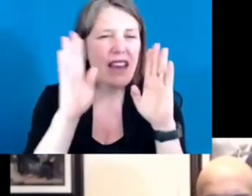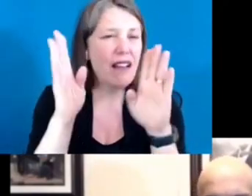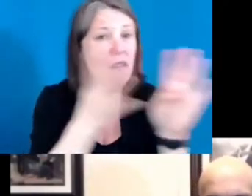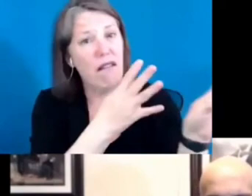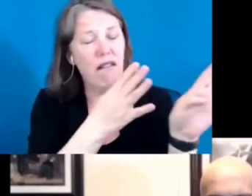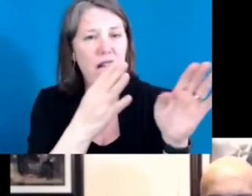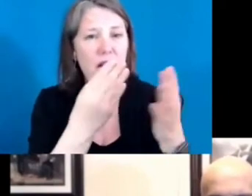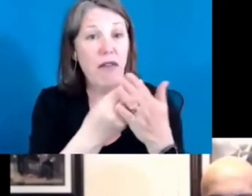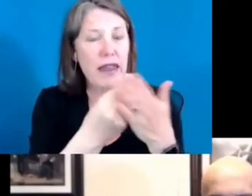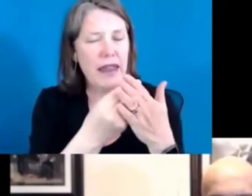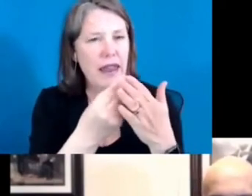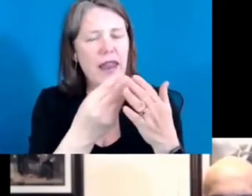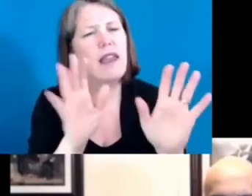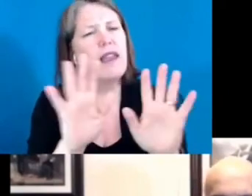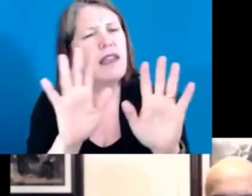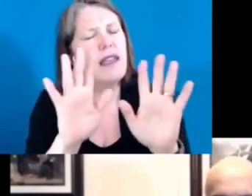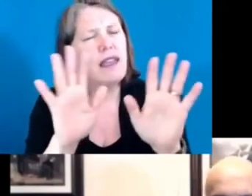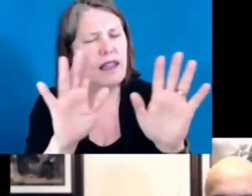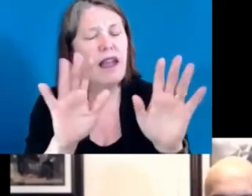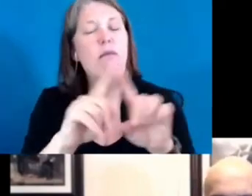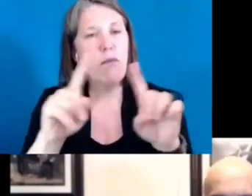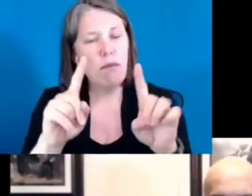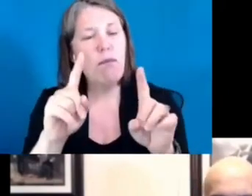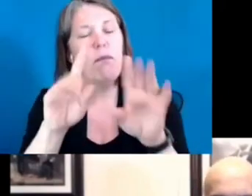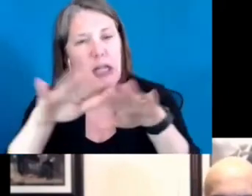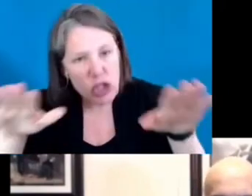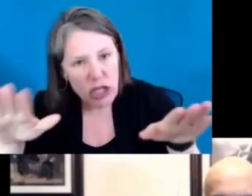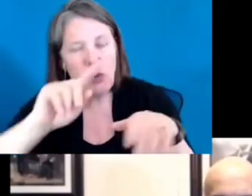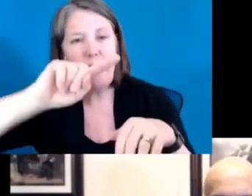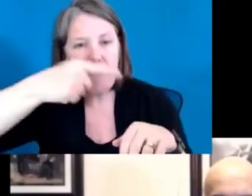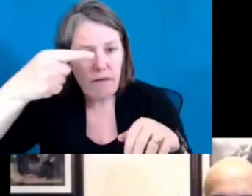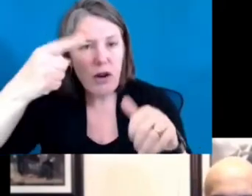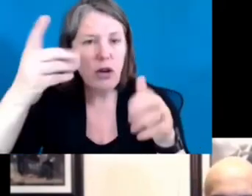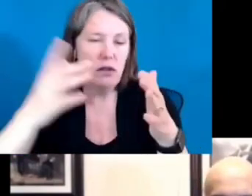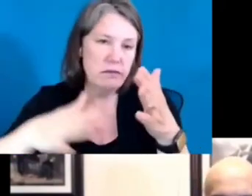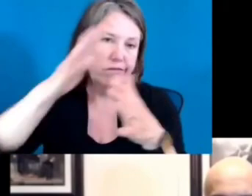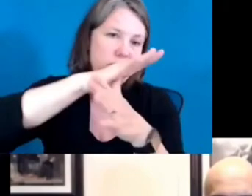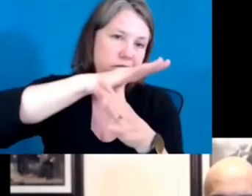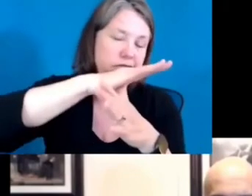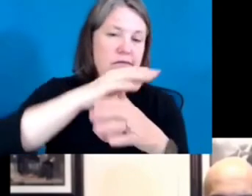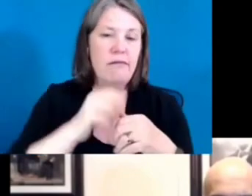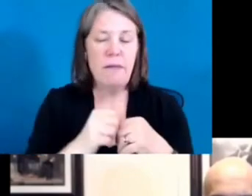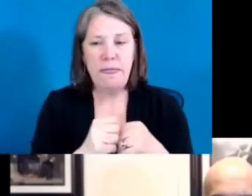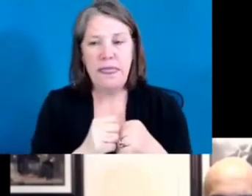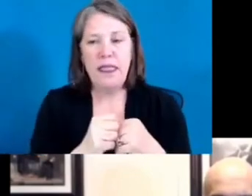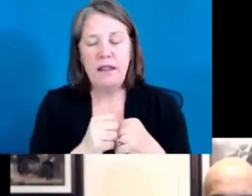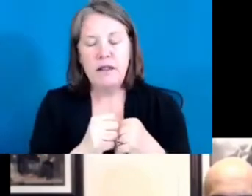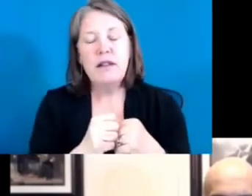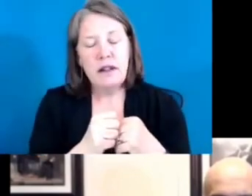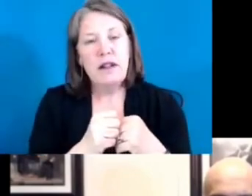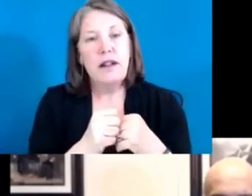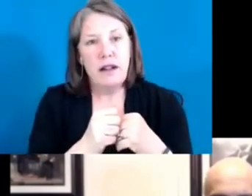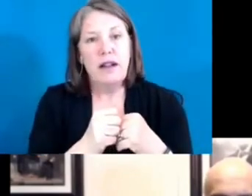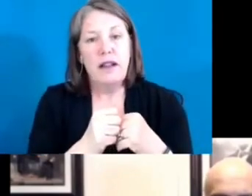children first. And as important in that is making sure